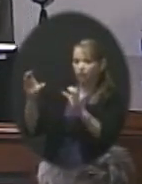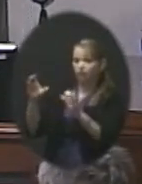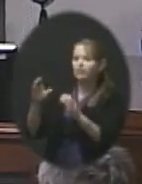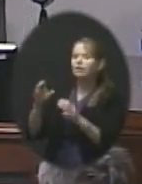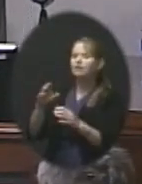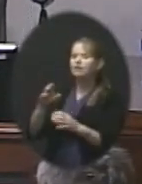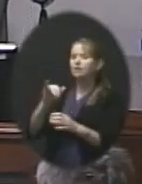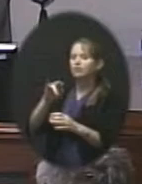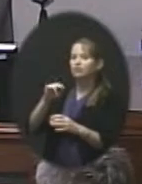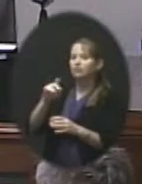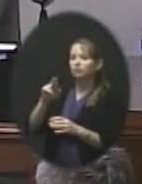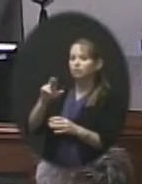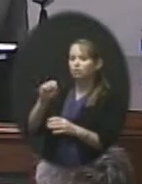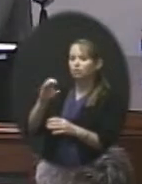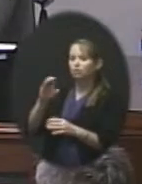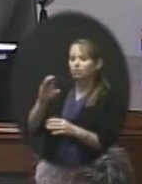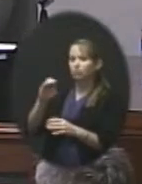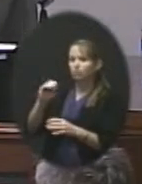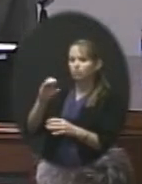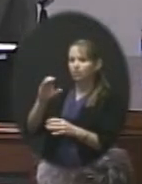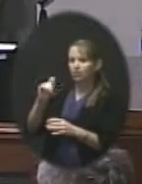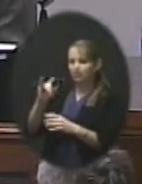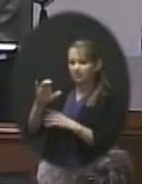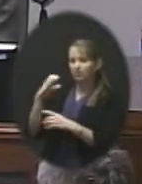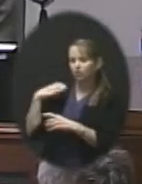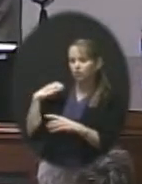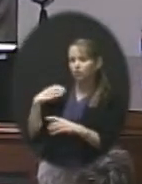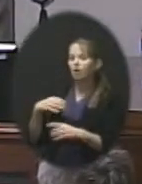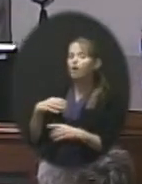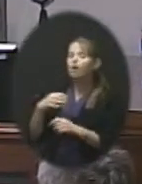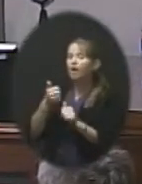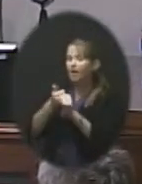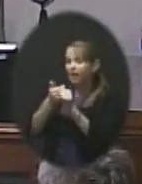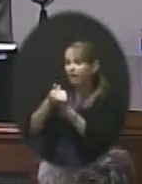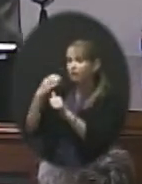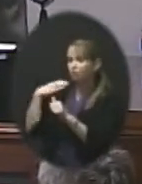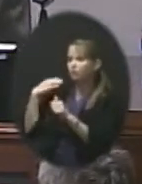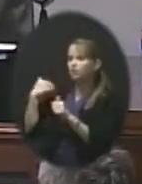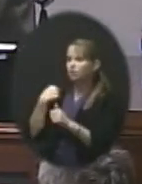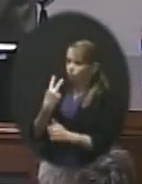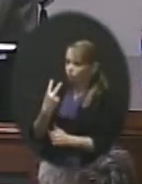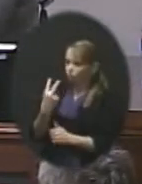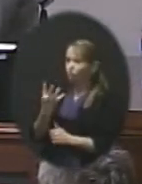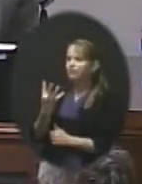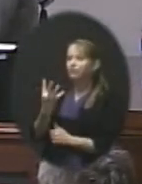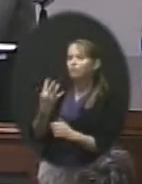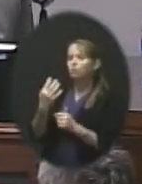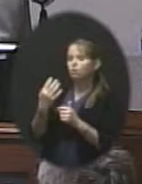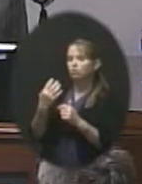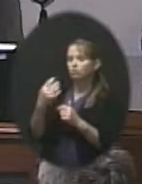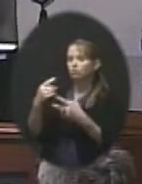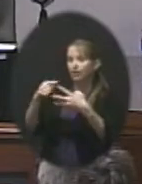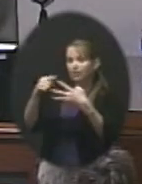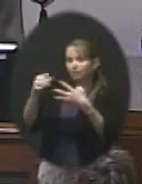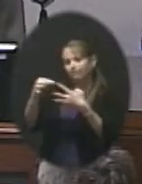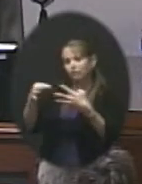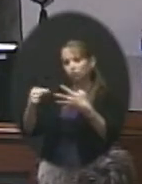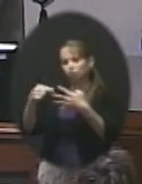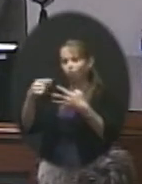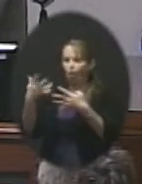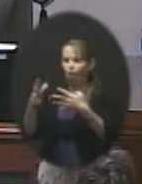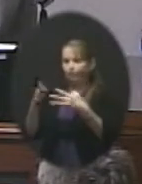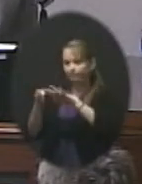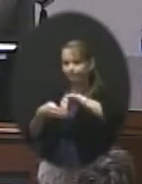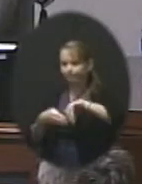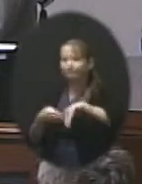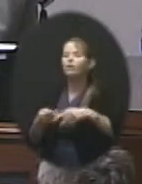virtually every coach in our district has two of the four courses required for that already out of the way. Because last year